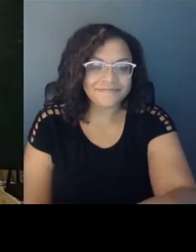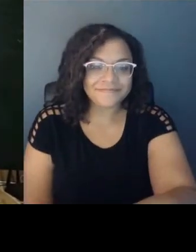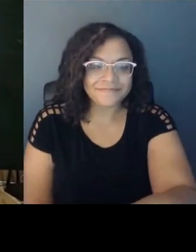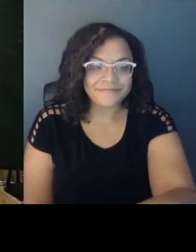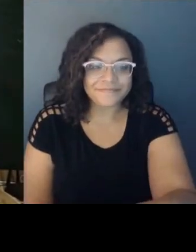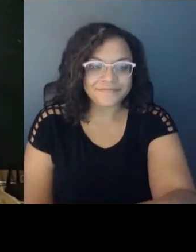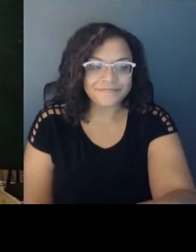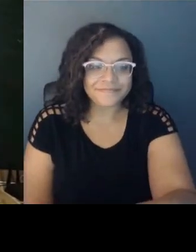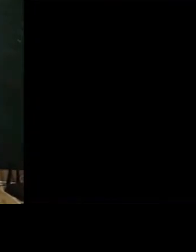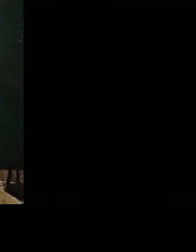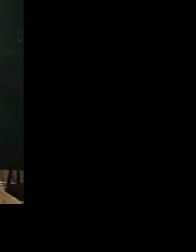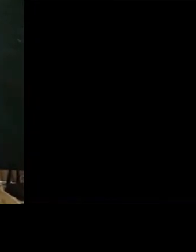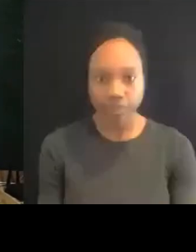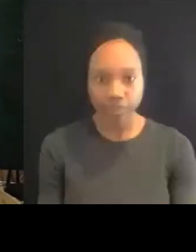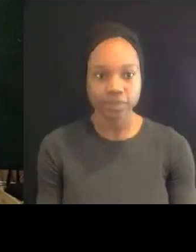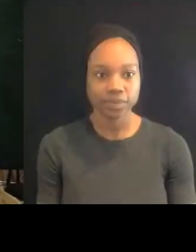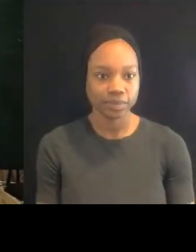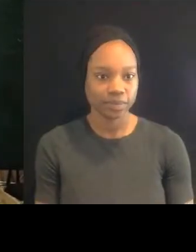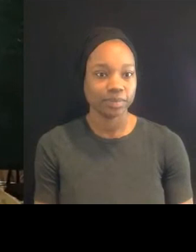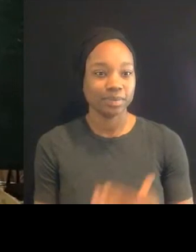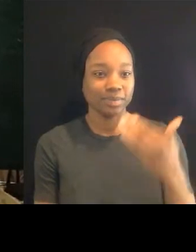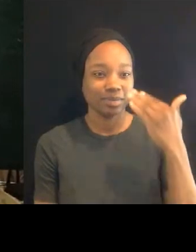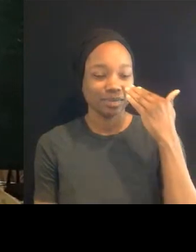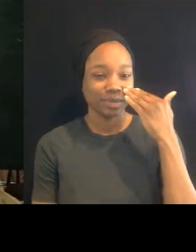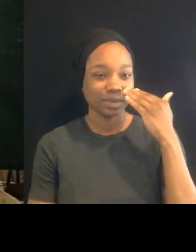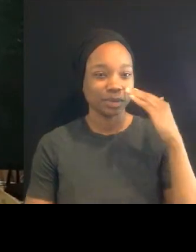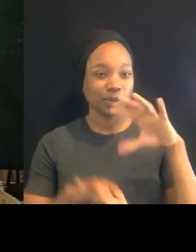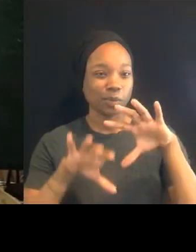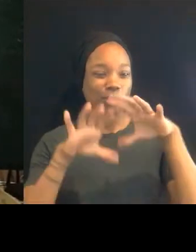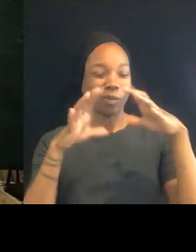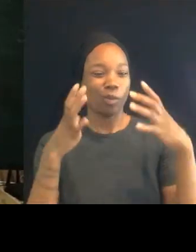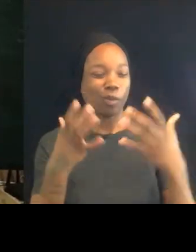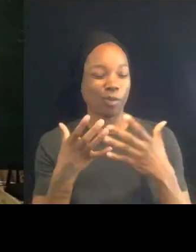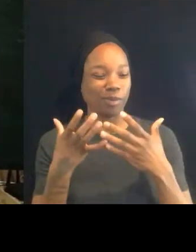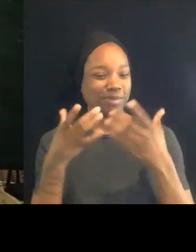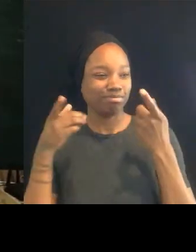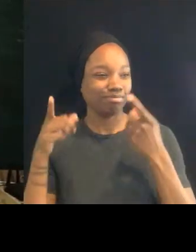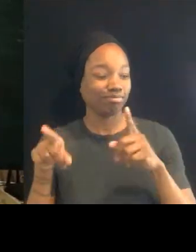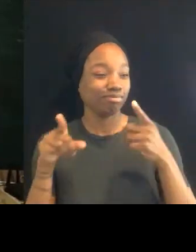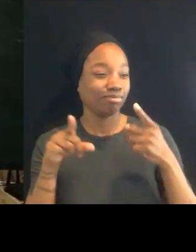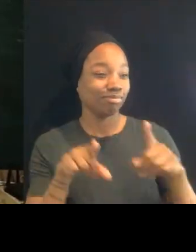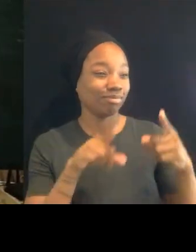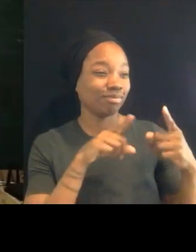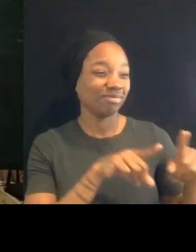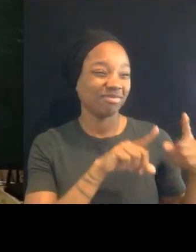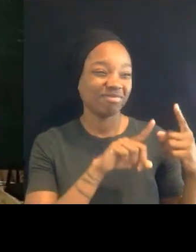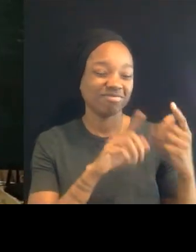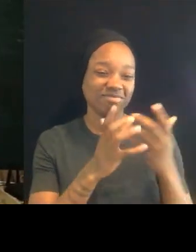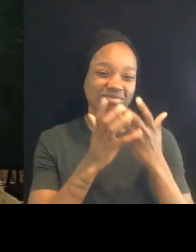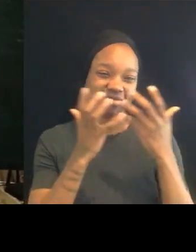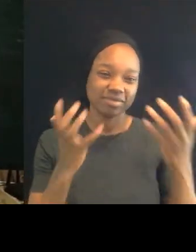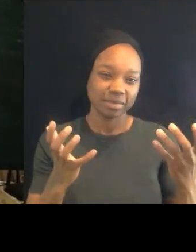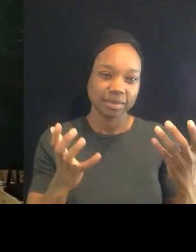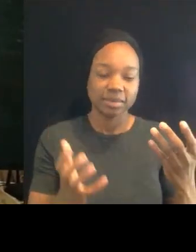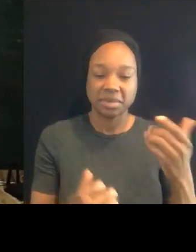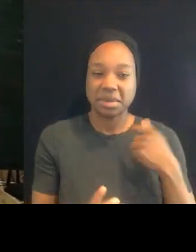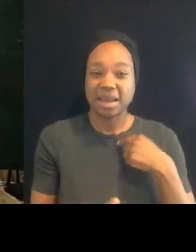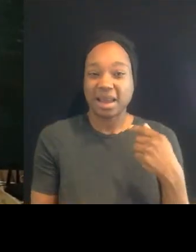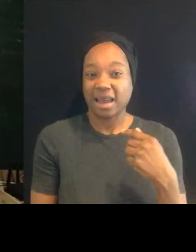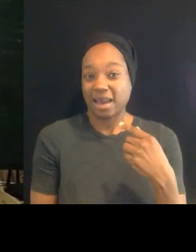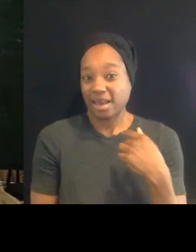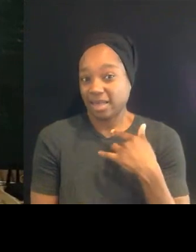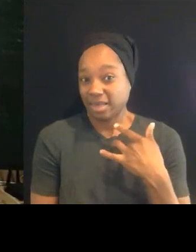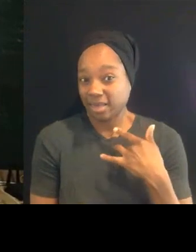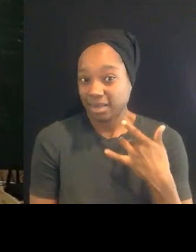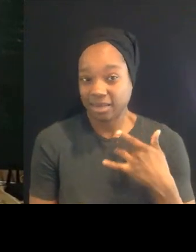you, like both of us, have been very touched and impacted in more ways than one